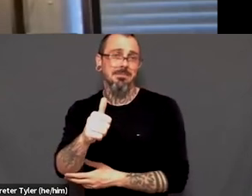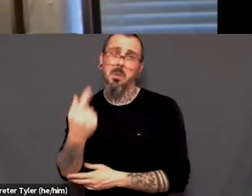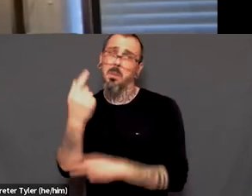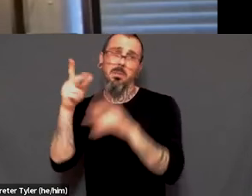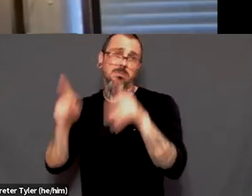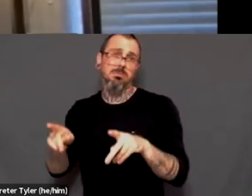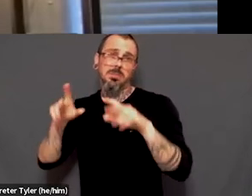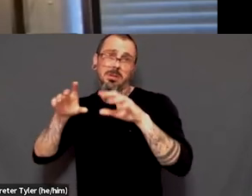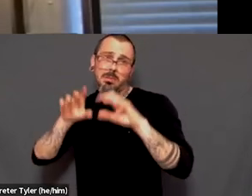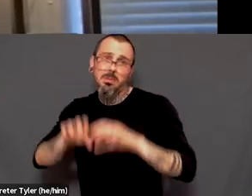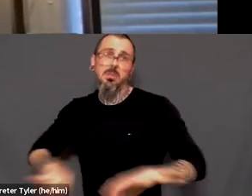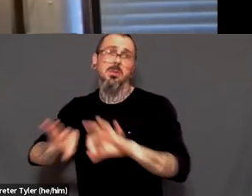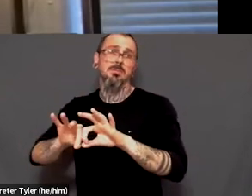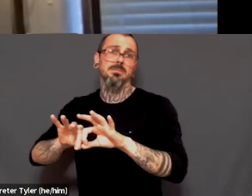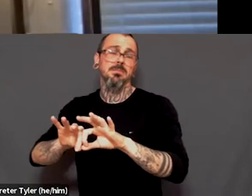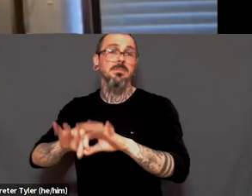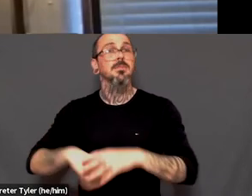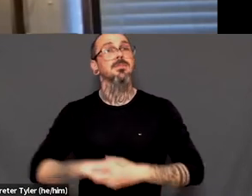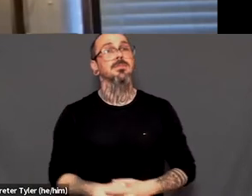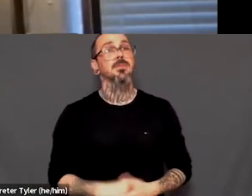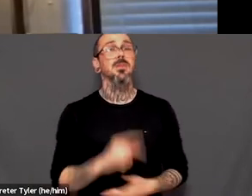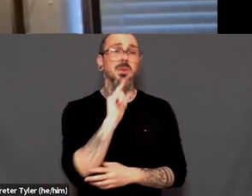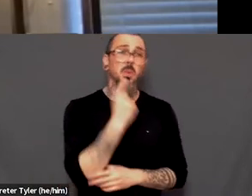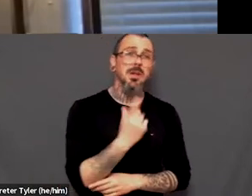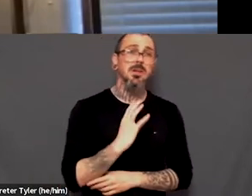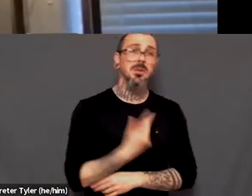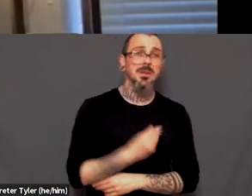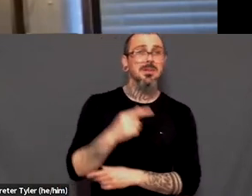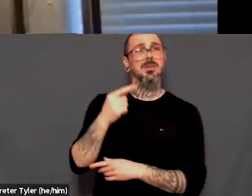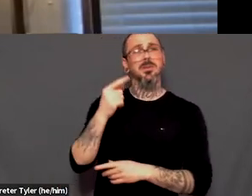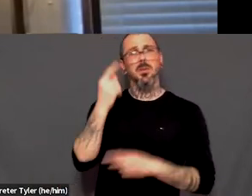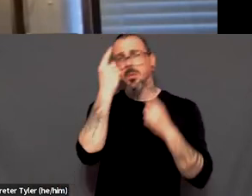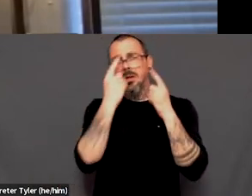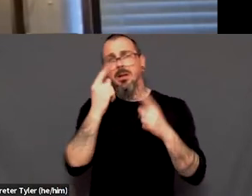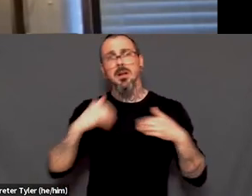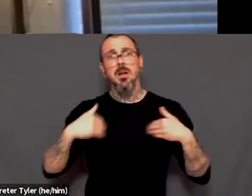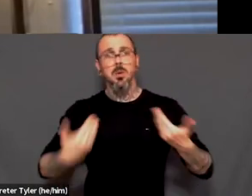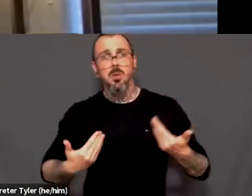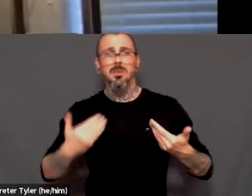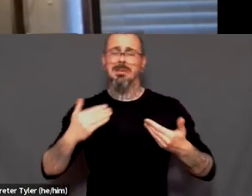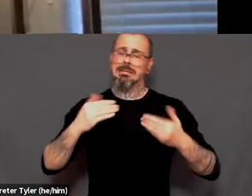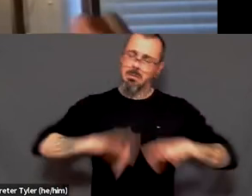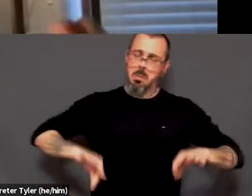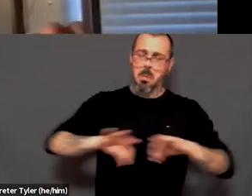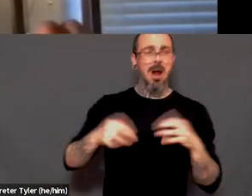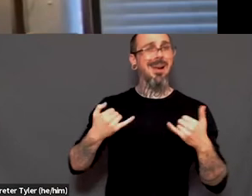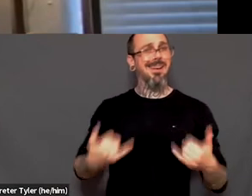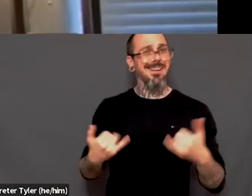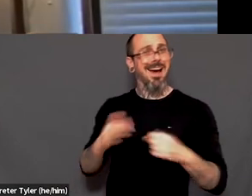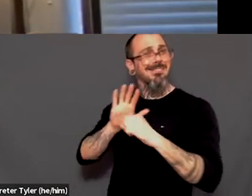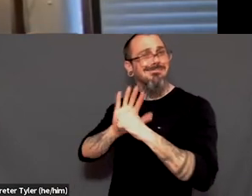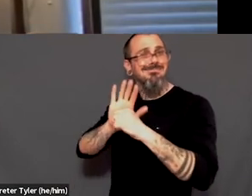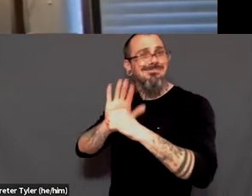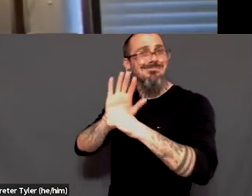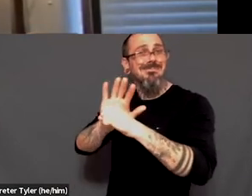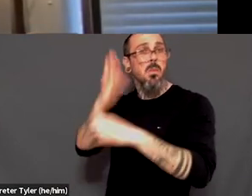for queer slash trans slash questioning youth, um, as a leader for future generations, like means everything